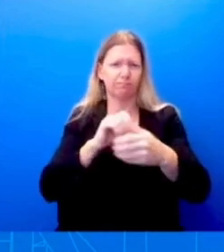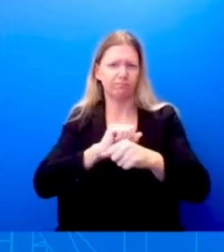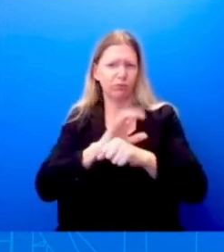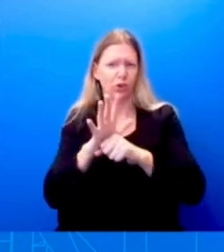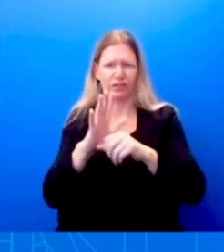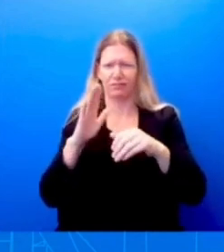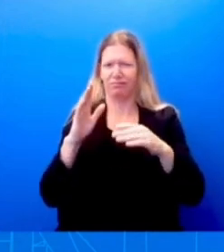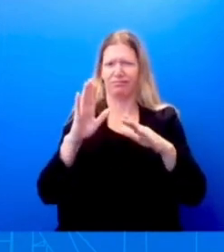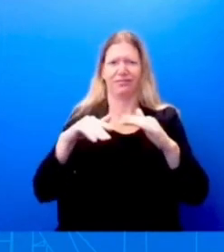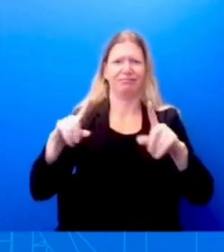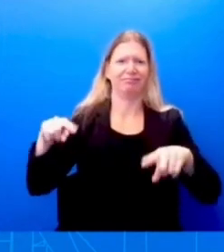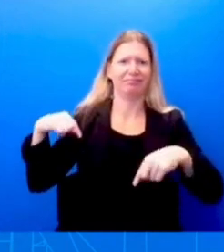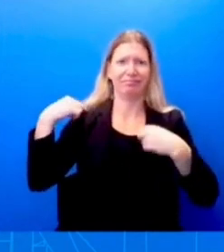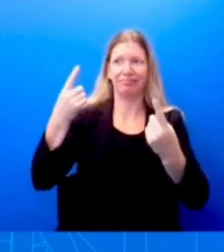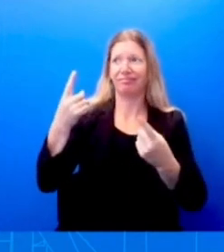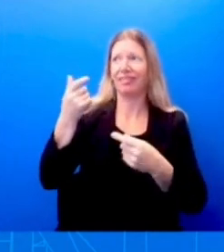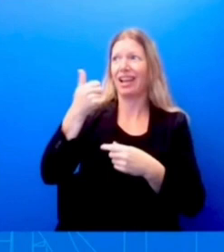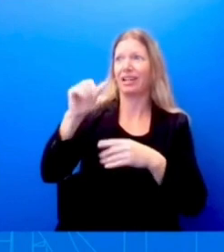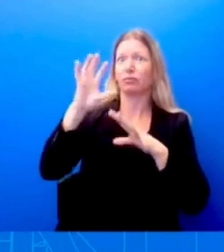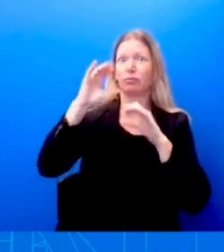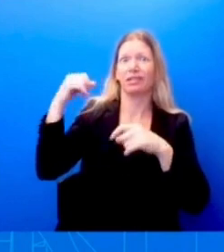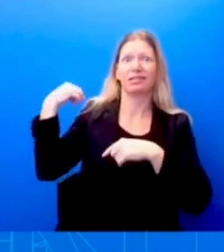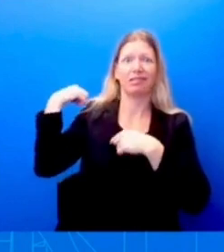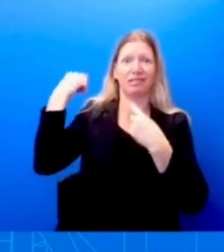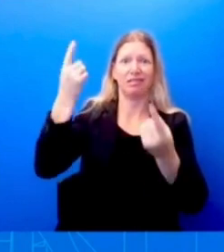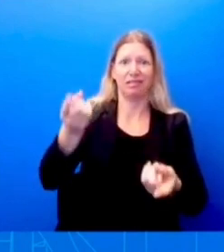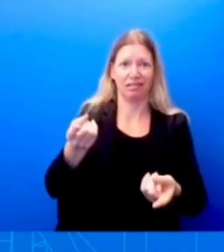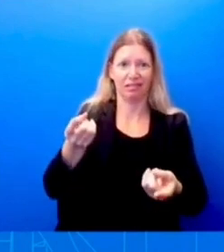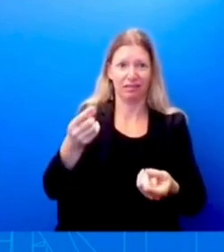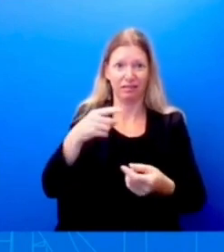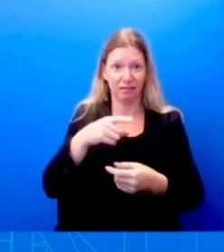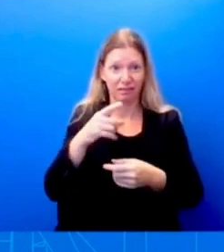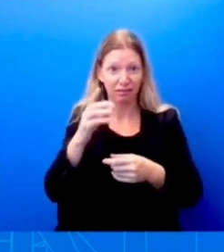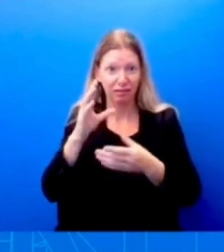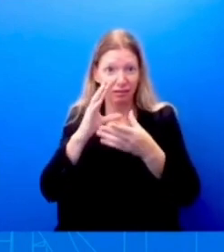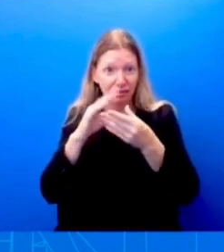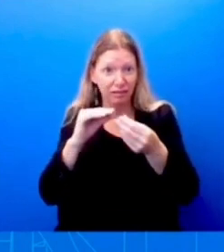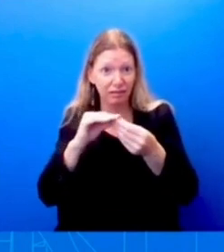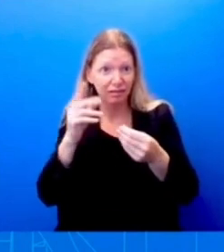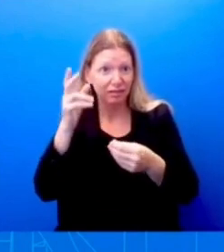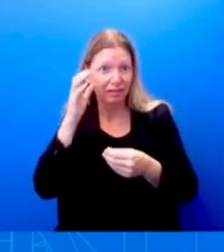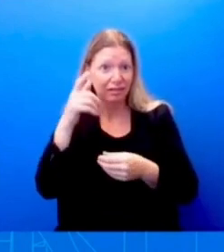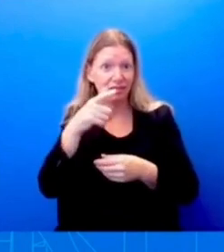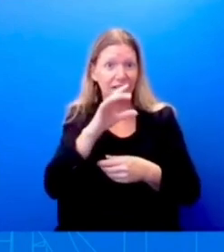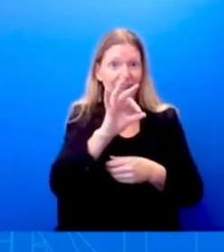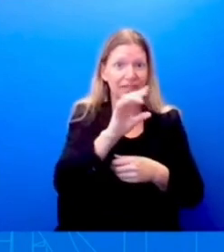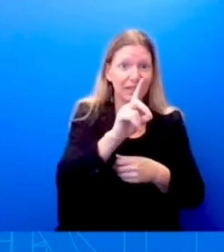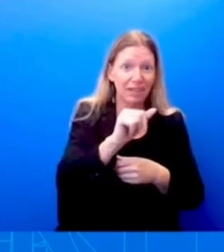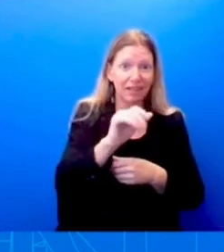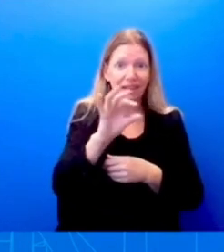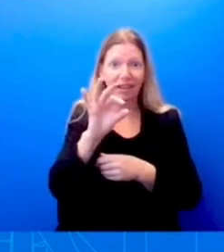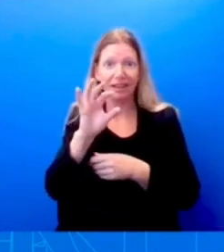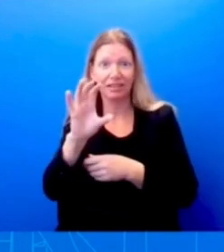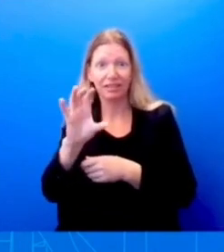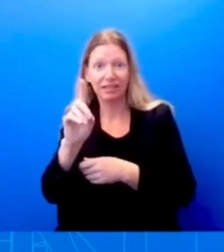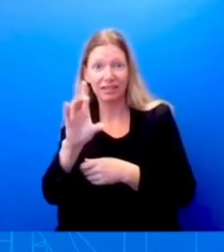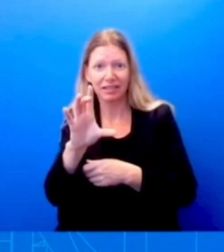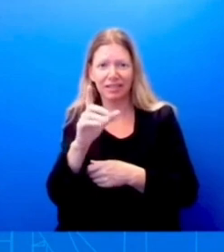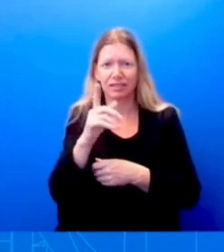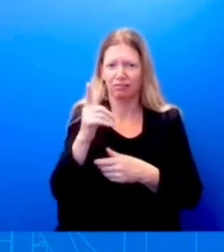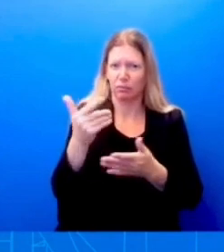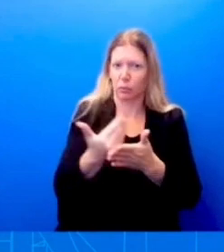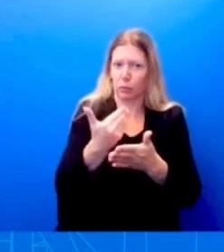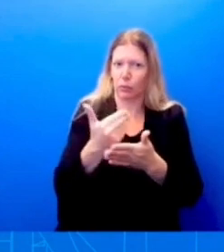CDA, uh, CDC, pardon me, who've said that there's going to be a new vaccine that's going to be available, uh, mid September. And look,